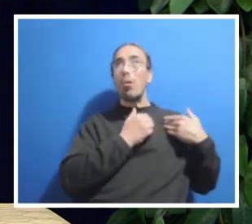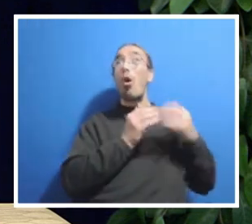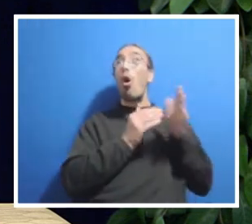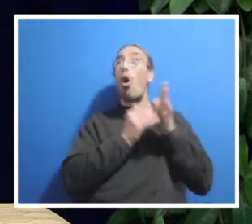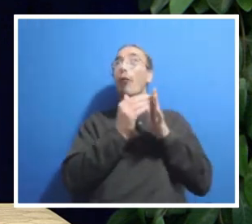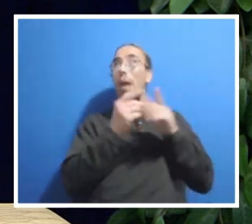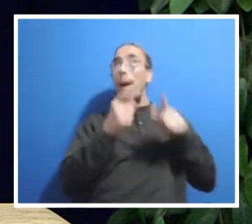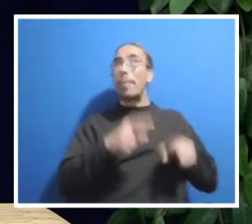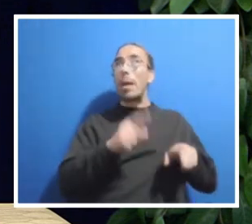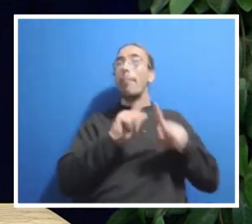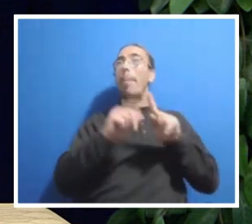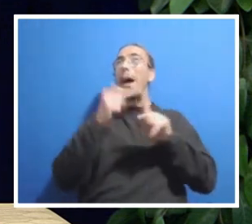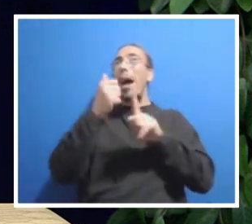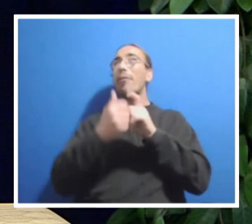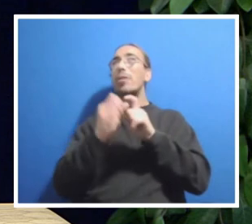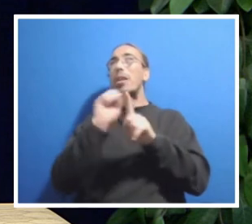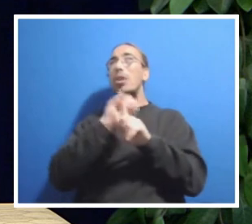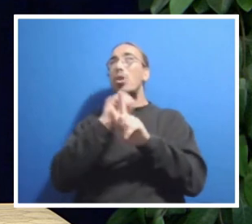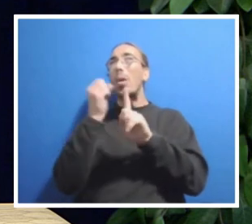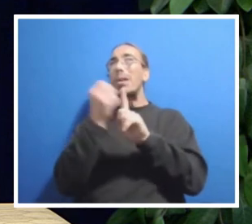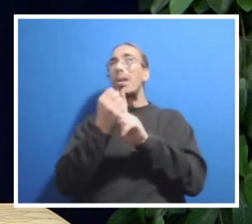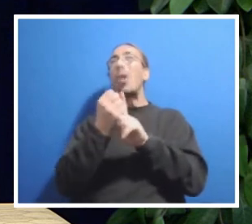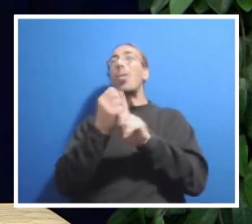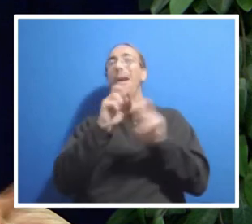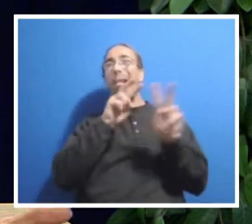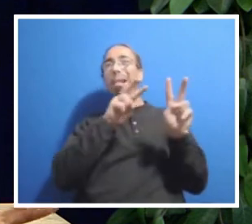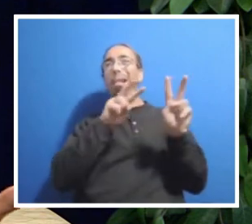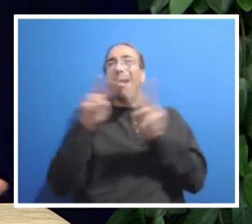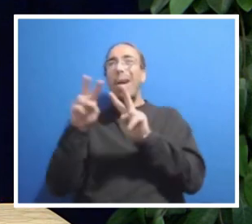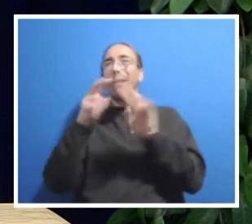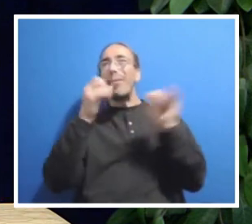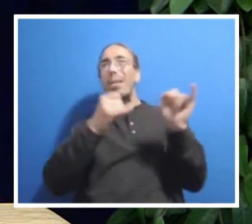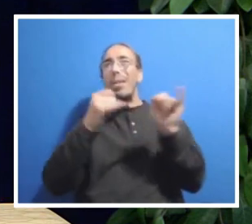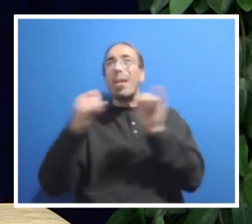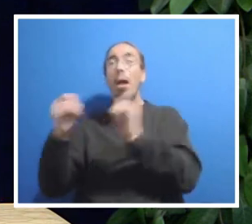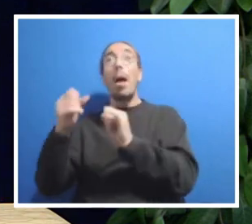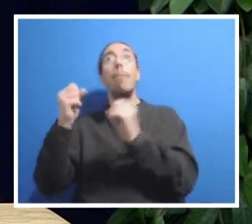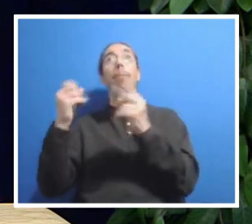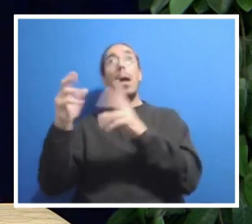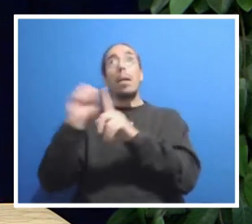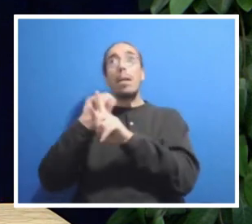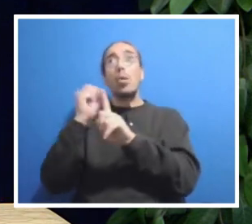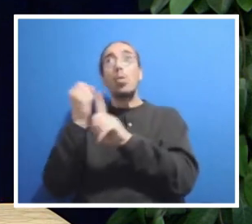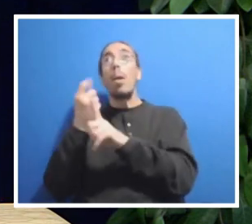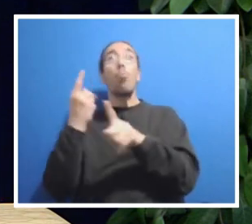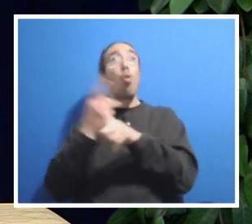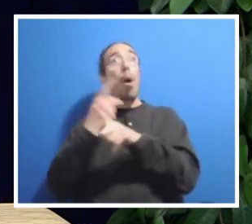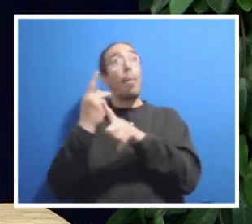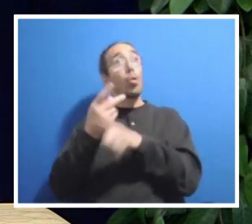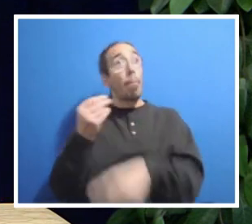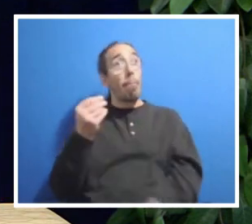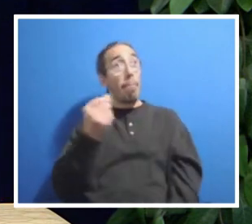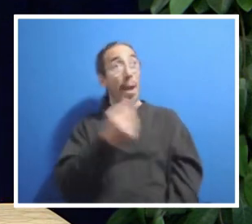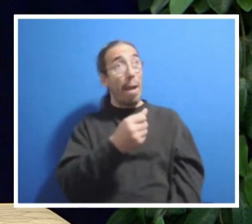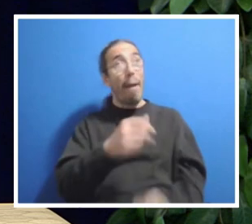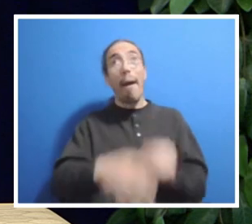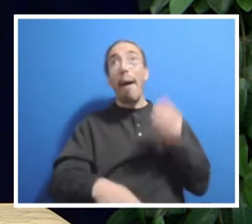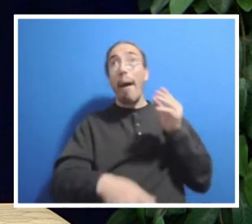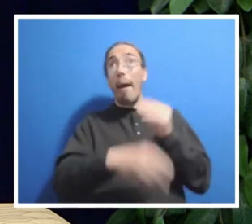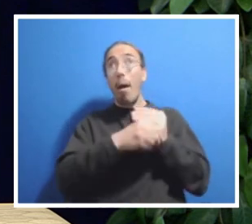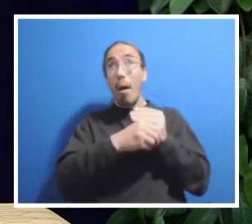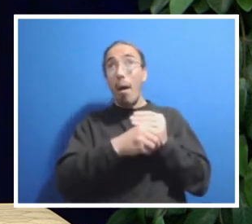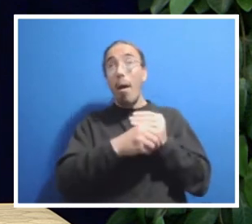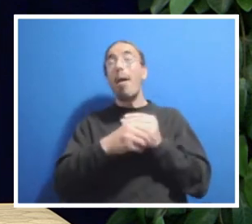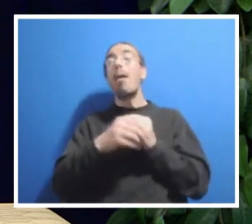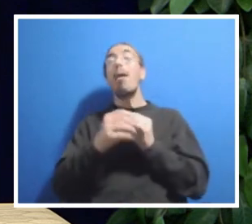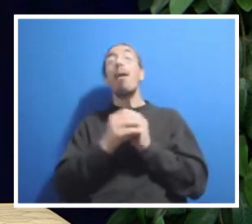has to be looked at on an individual basis. There are many situations where it's very appropriate to give someone additional compensation. There may, for